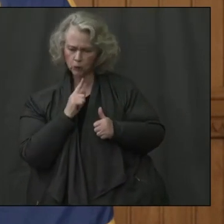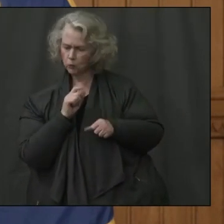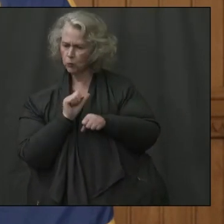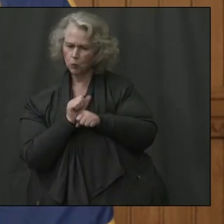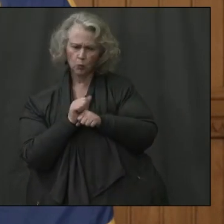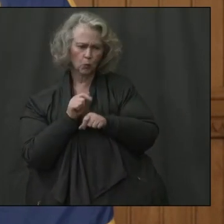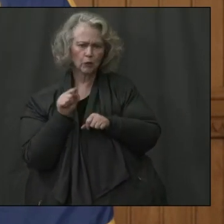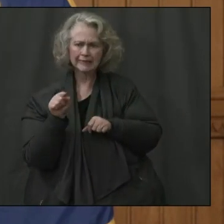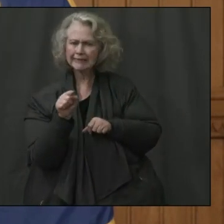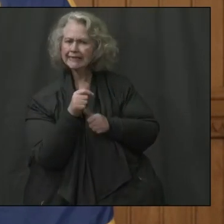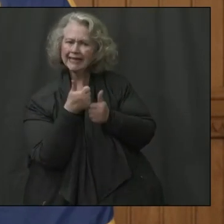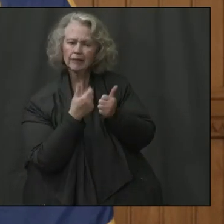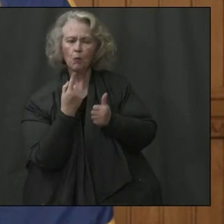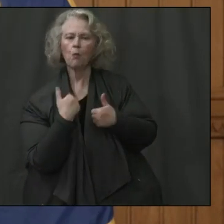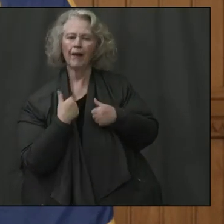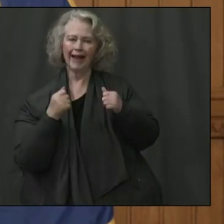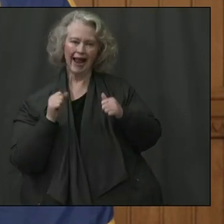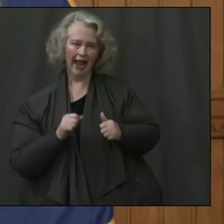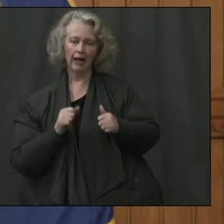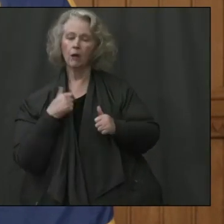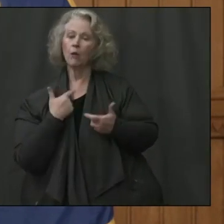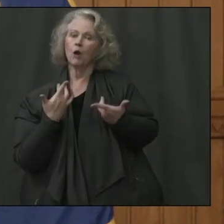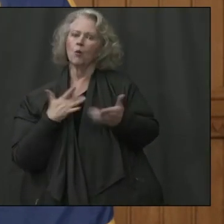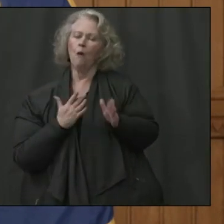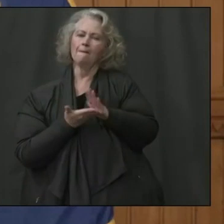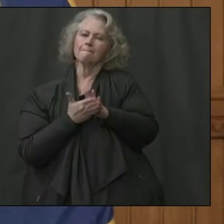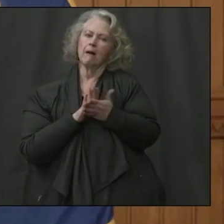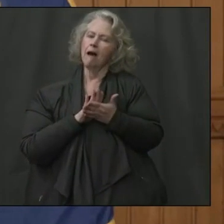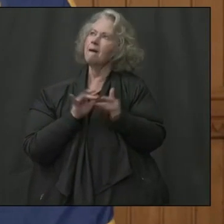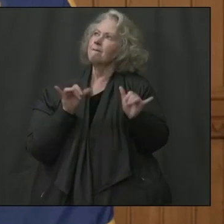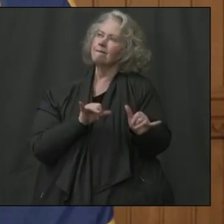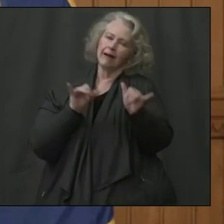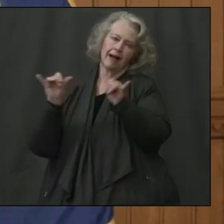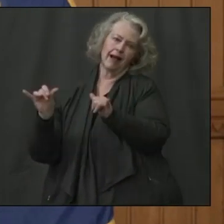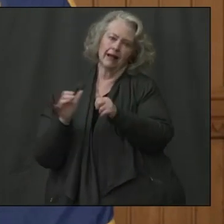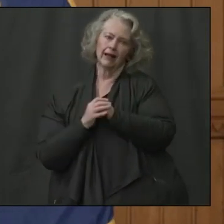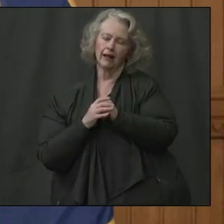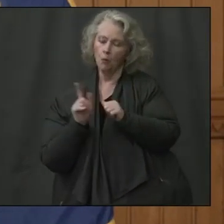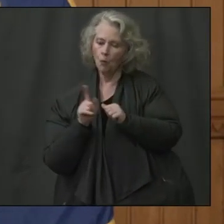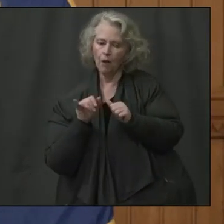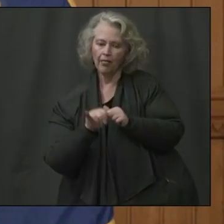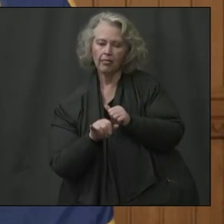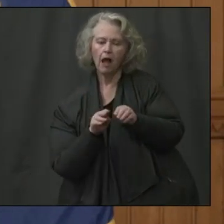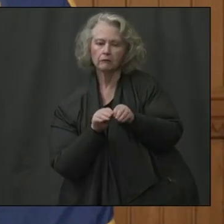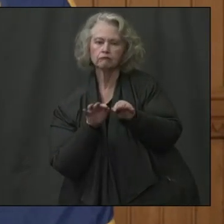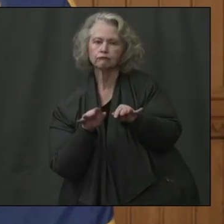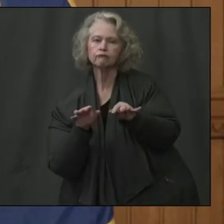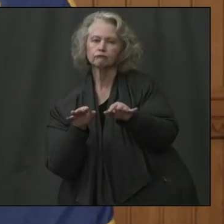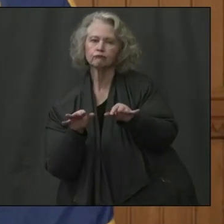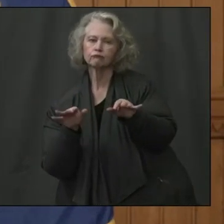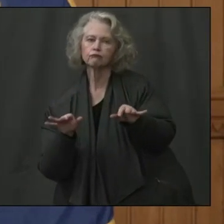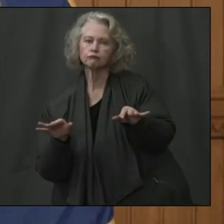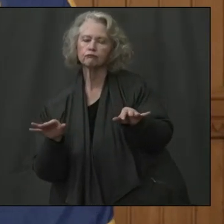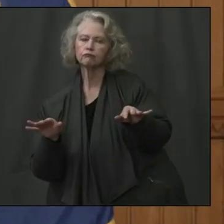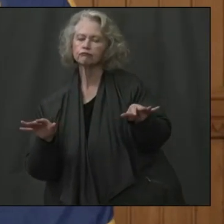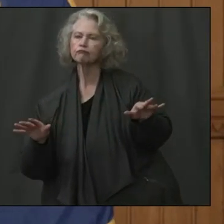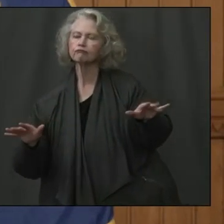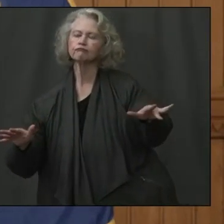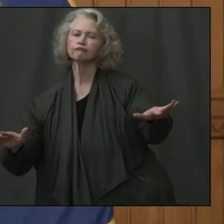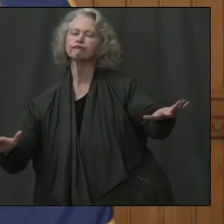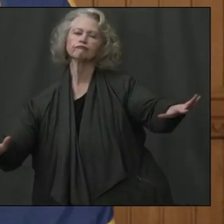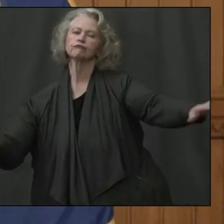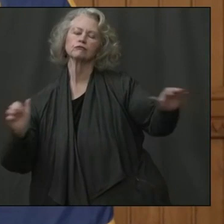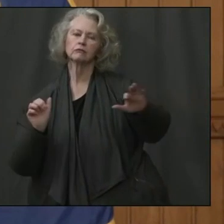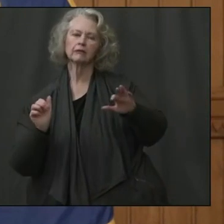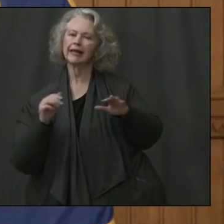that we can to not become a situation where this transmission is like wildfire in our